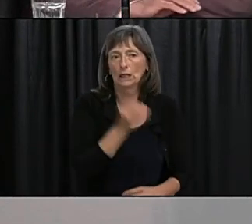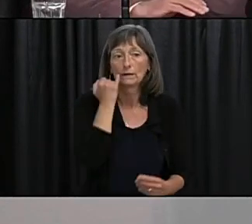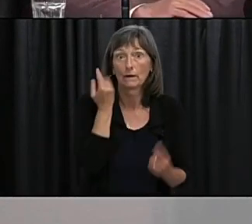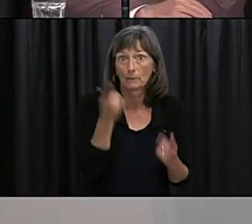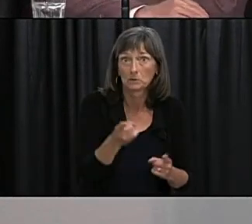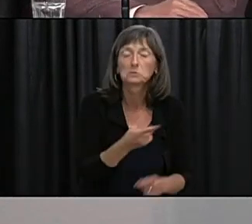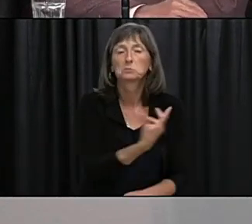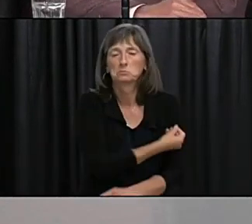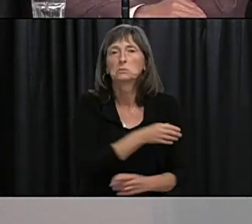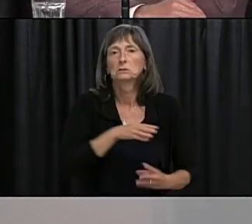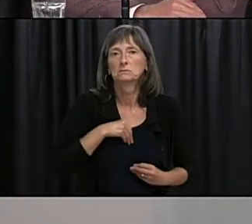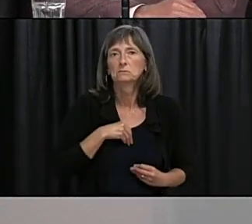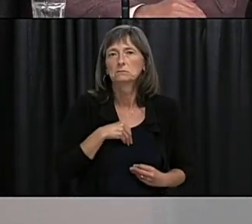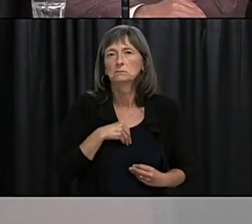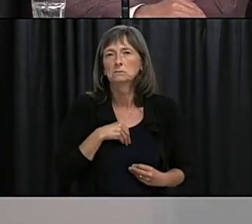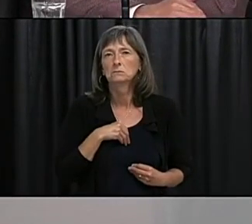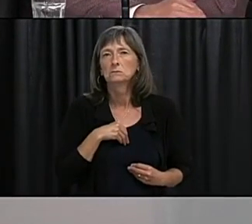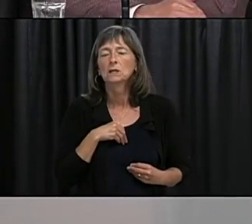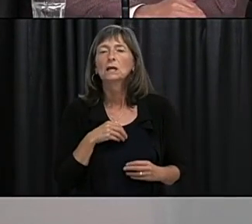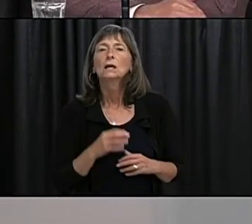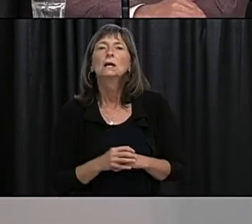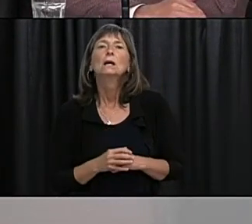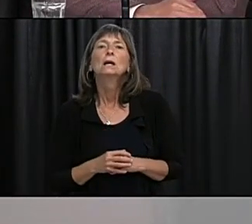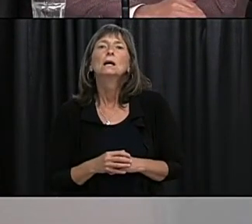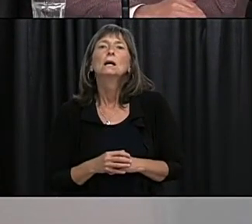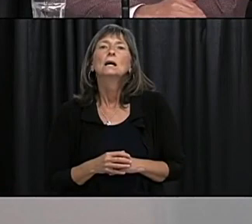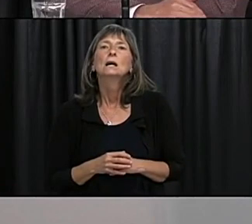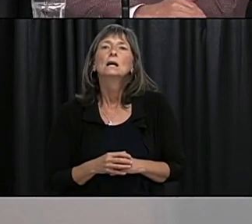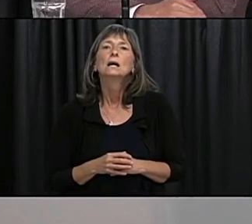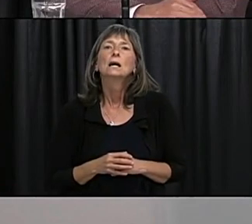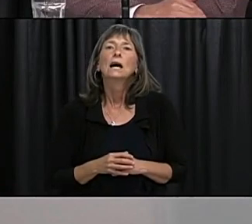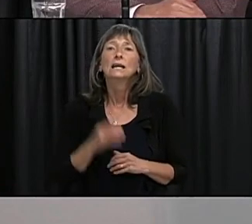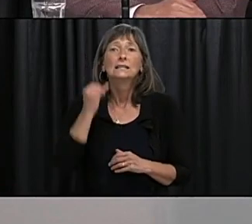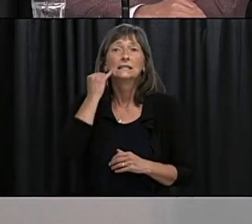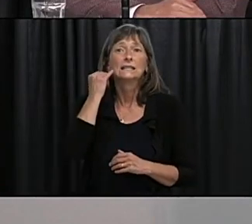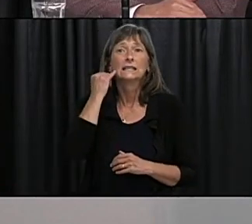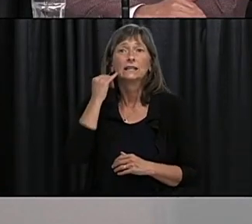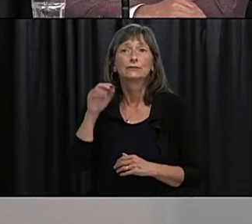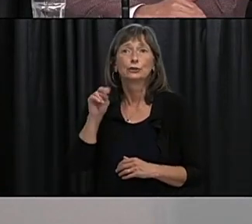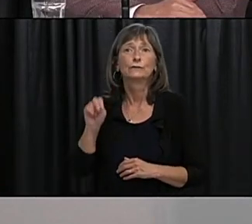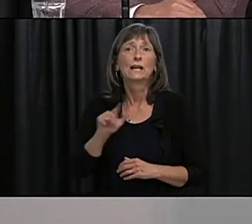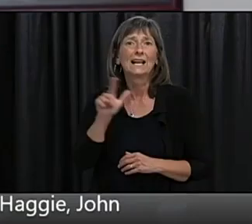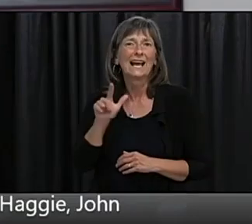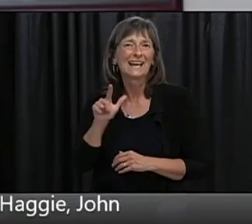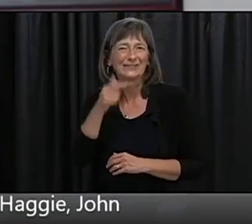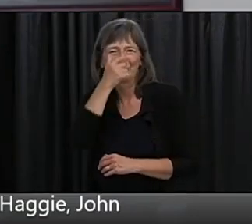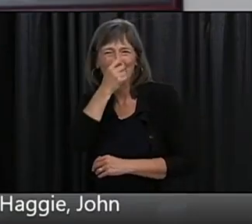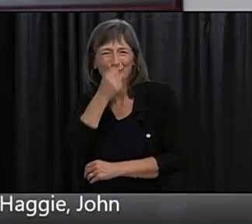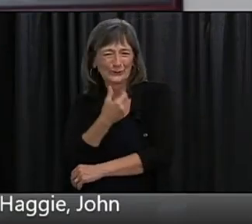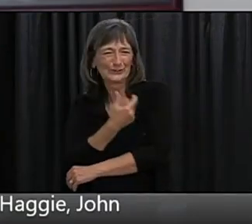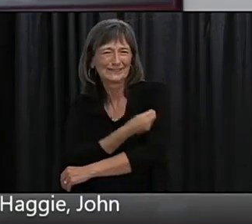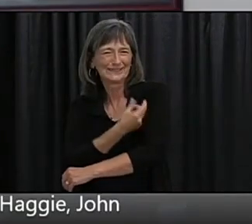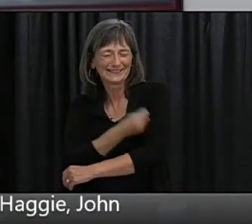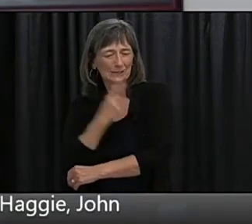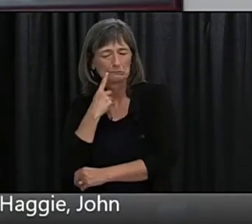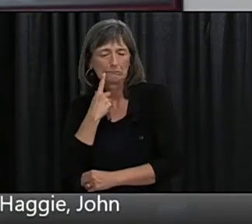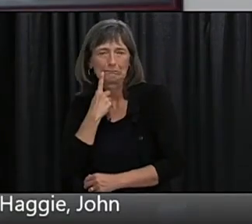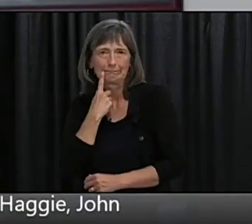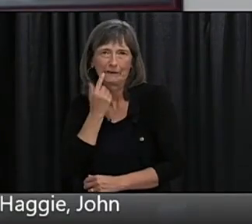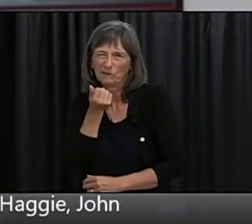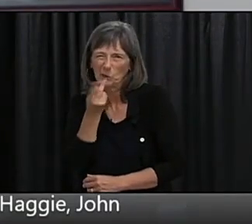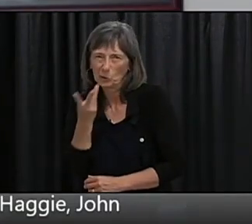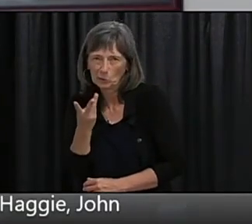and I'm wondering given the poor uptake for flu vaccine here among adults are you worried that there would not be enough of an uptake